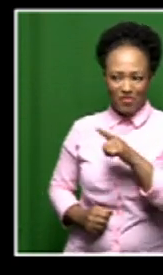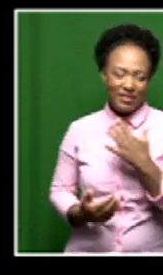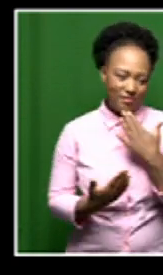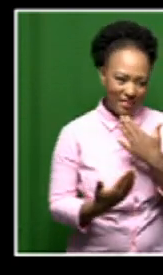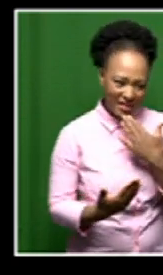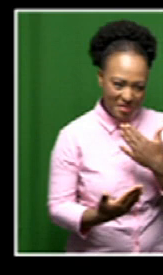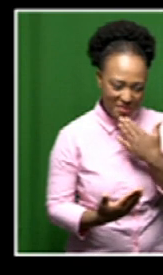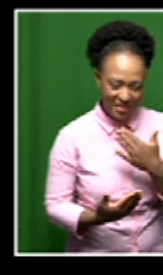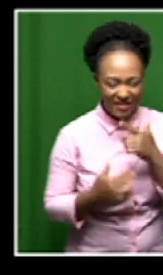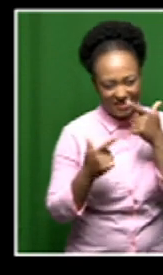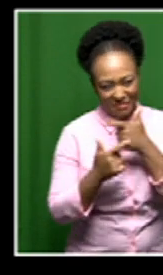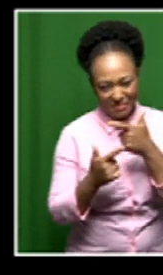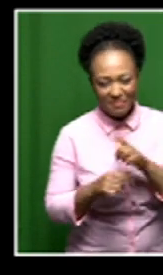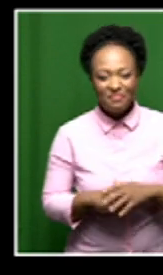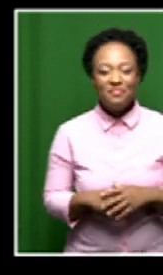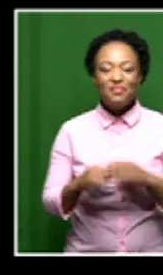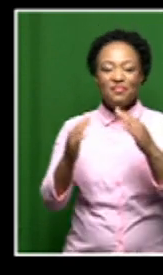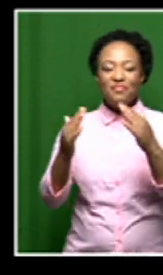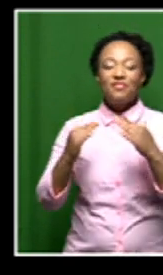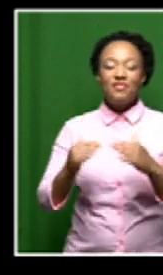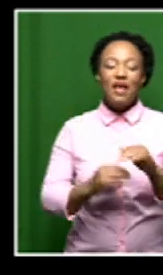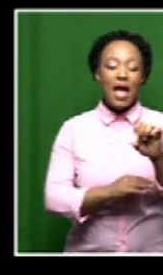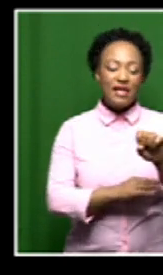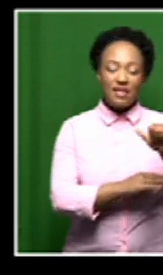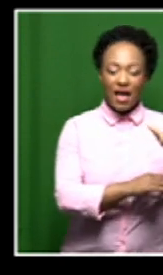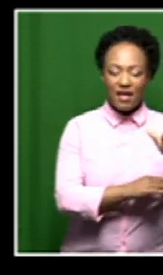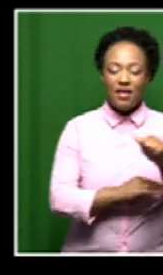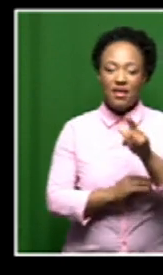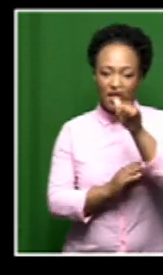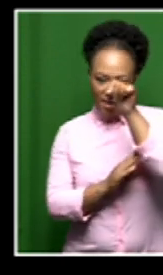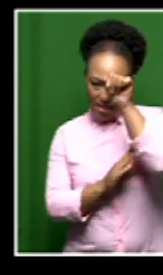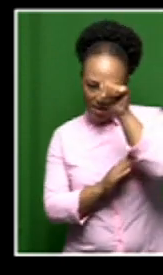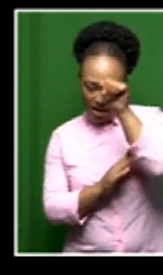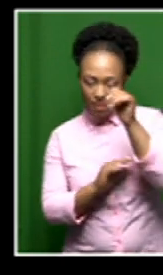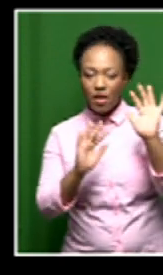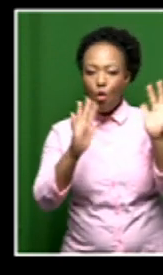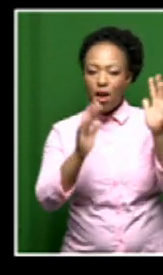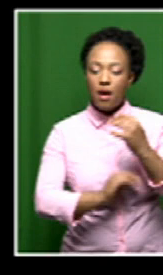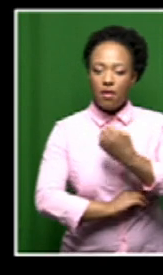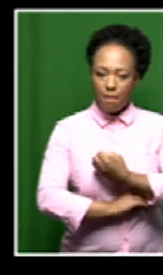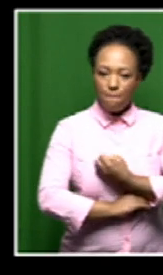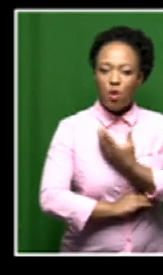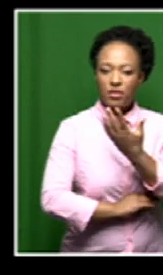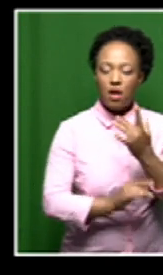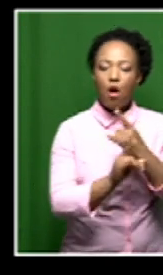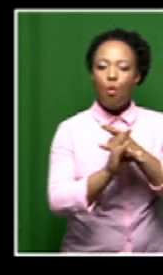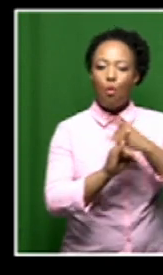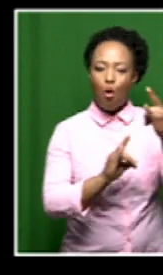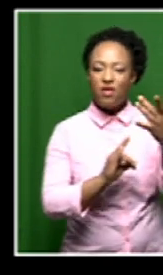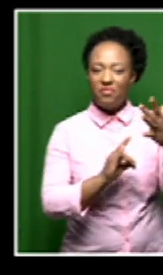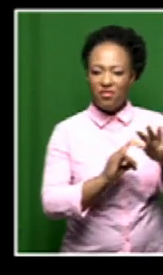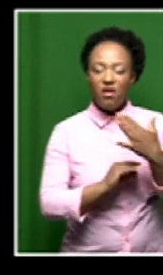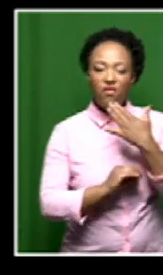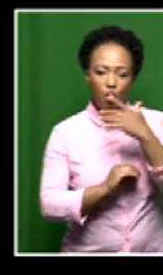thank you. And then the last one, SA vs India. So well done to the Proteas. They won the third and final one day international against